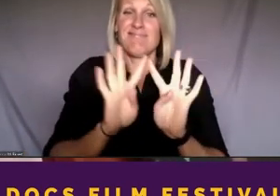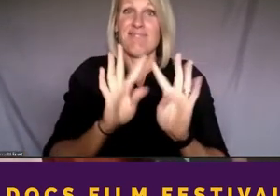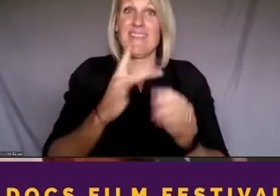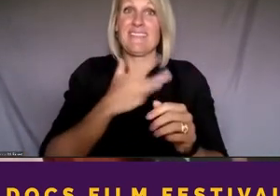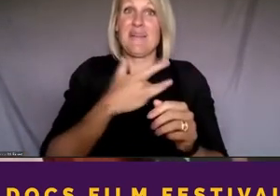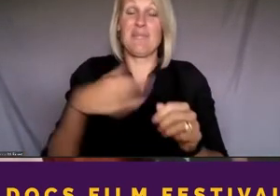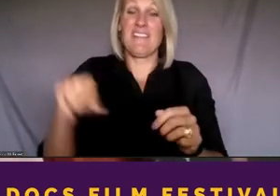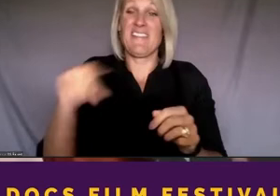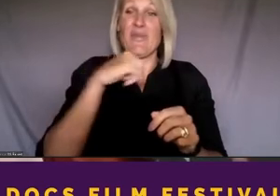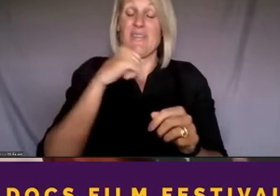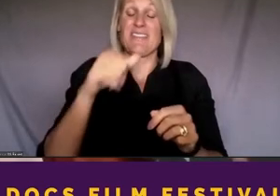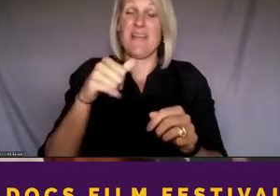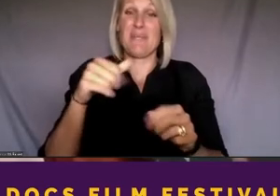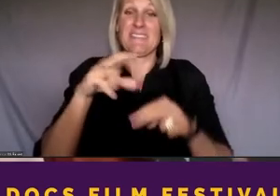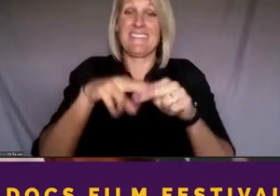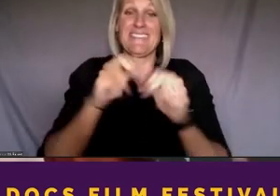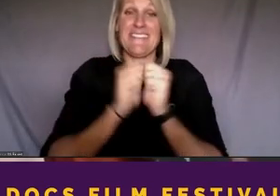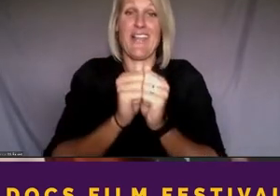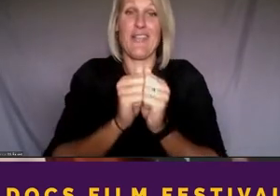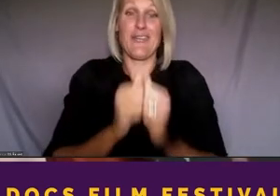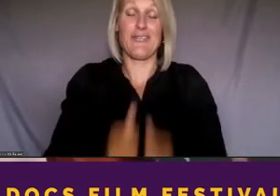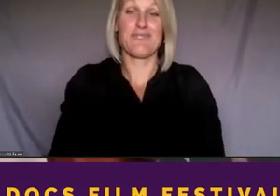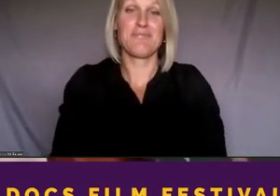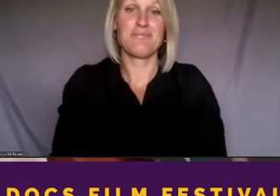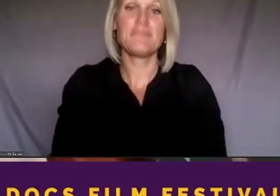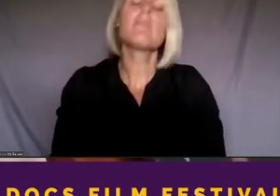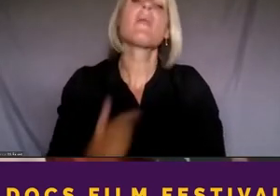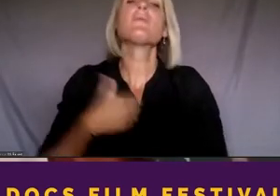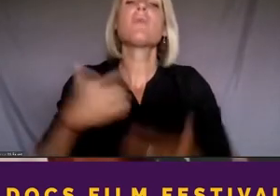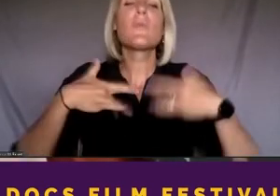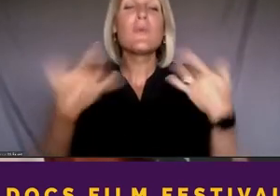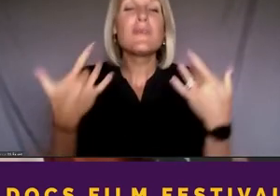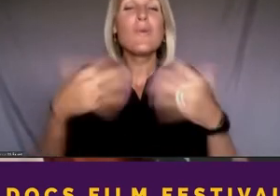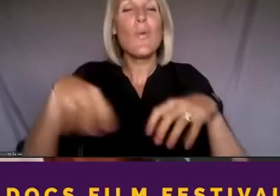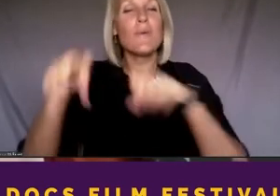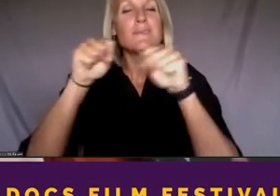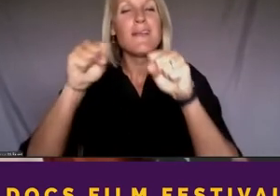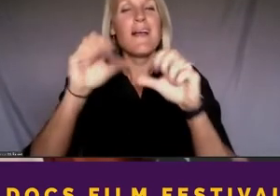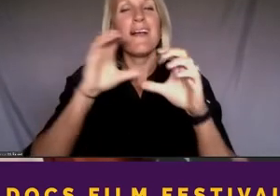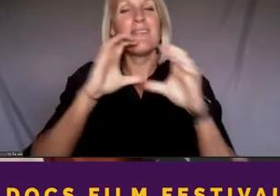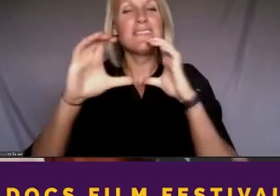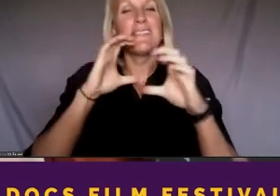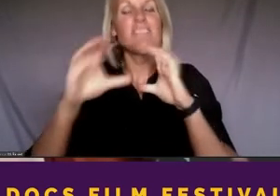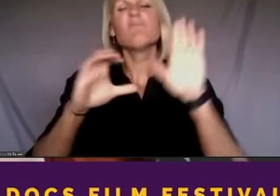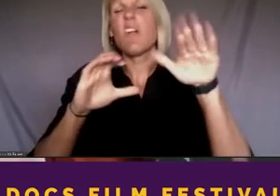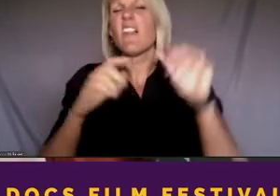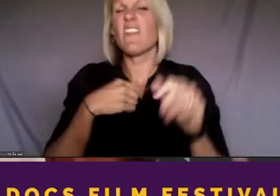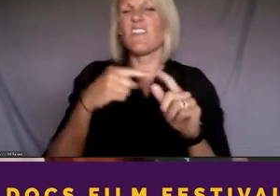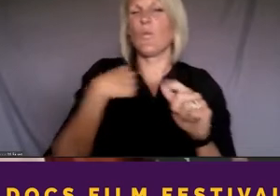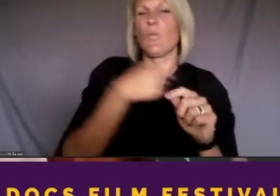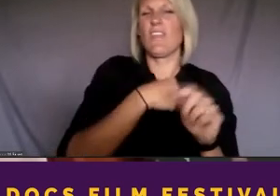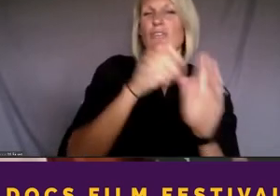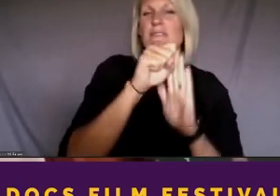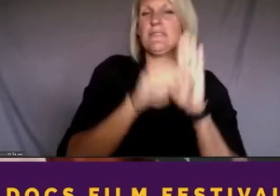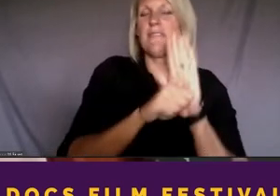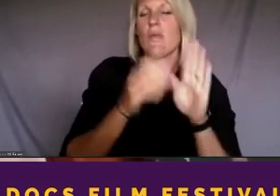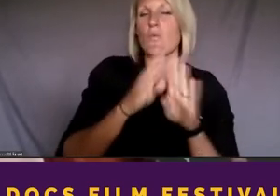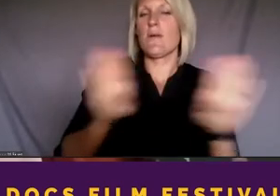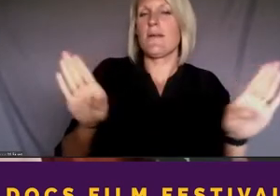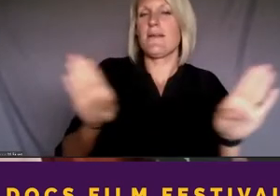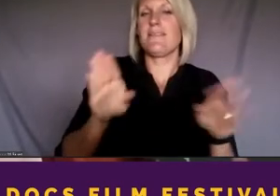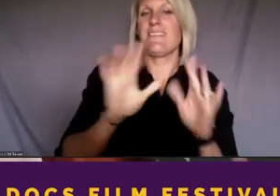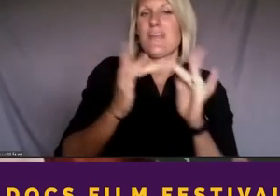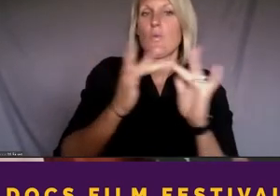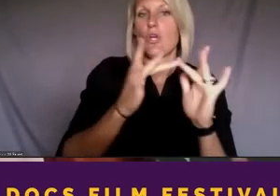I was really thrilled to host a conversation. We are a statewide network, and so we are serving all of Georgia,